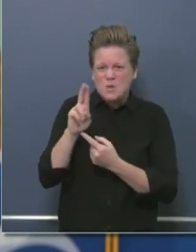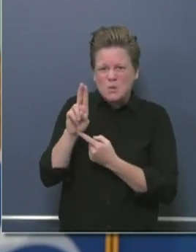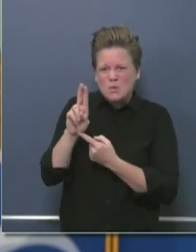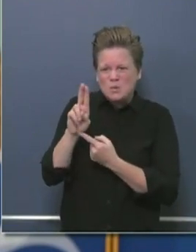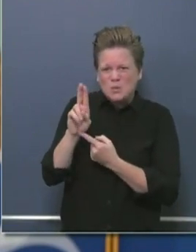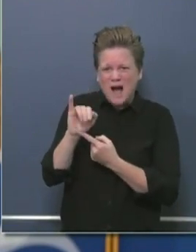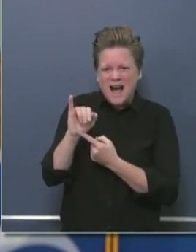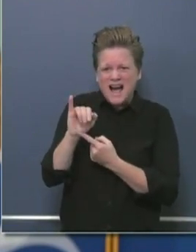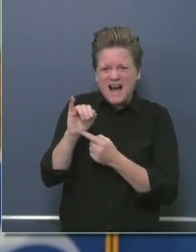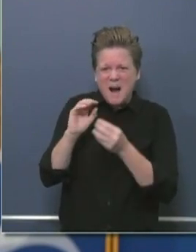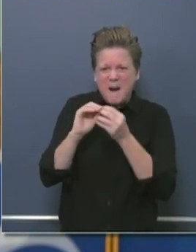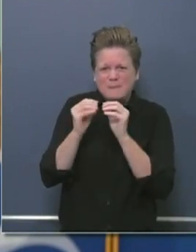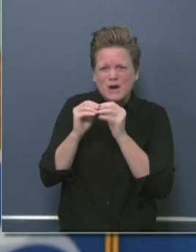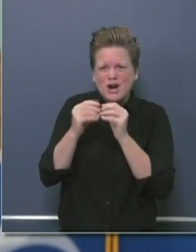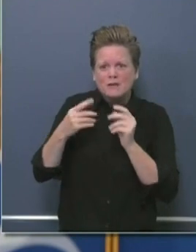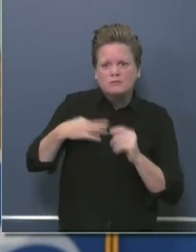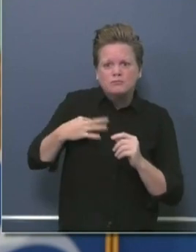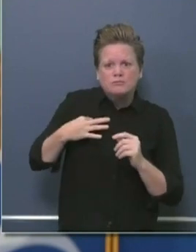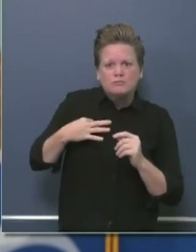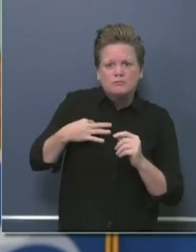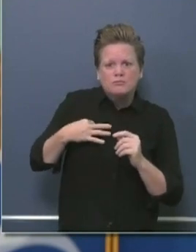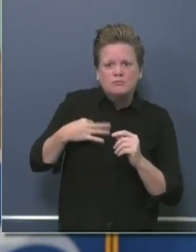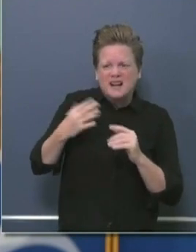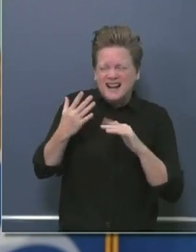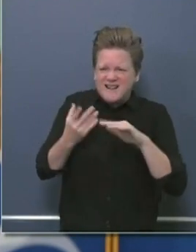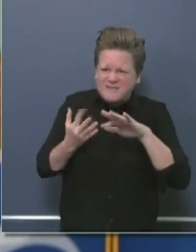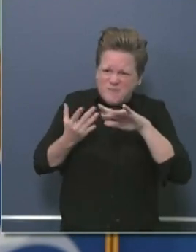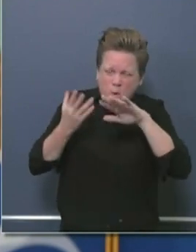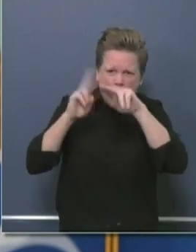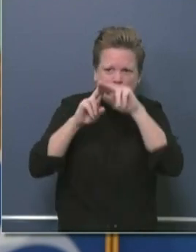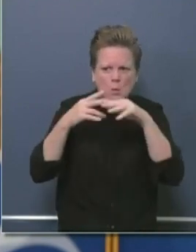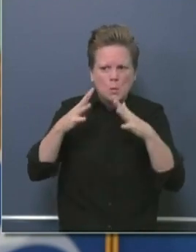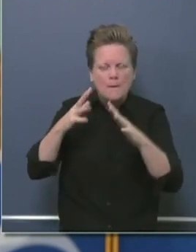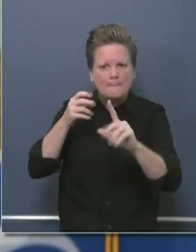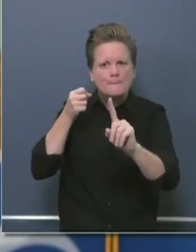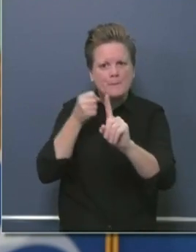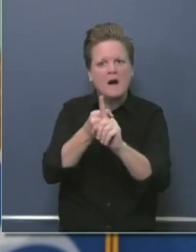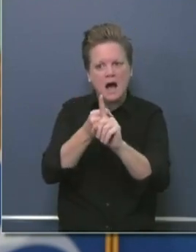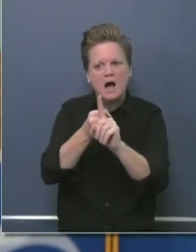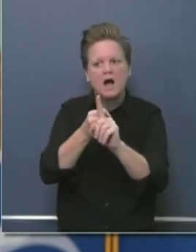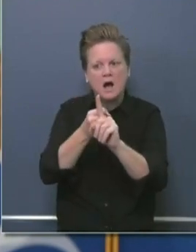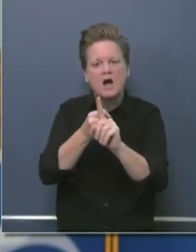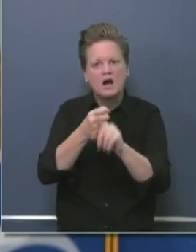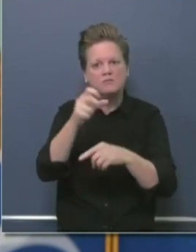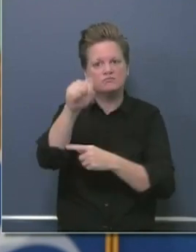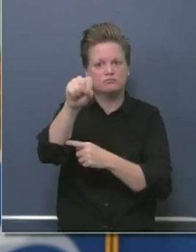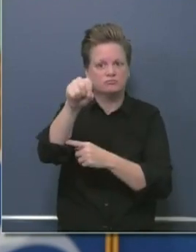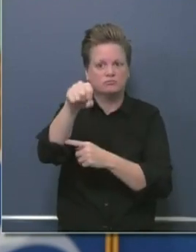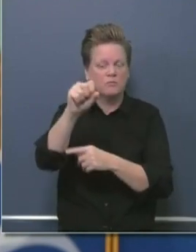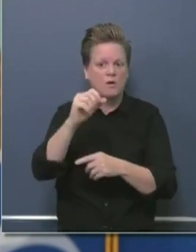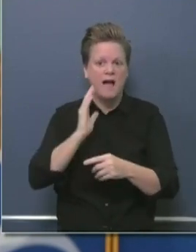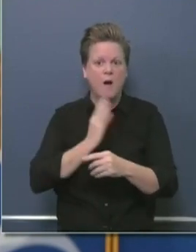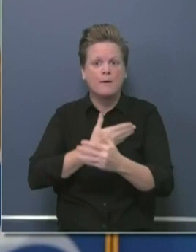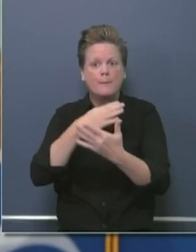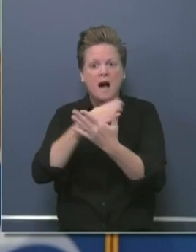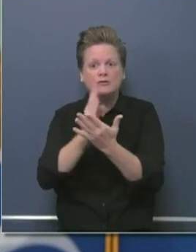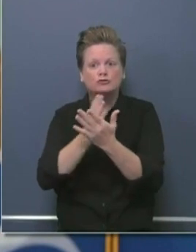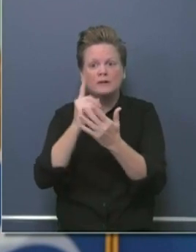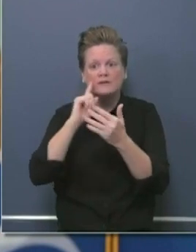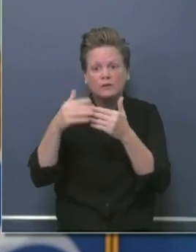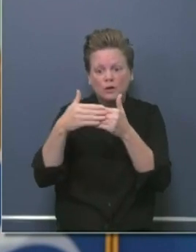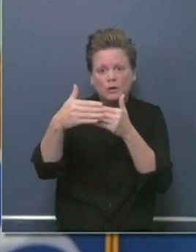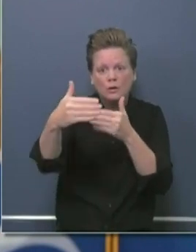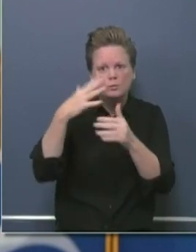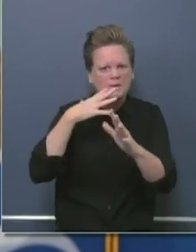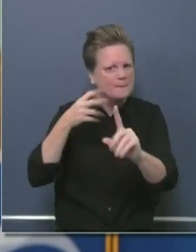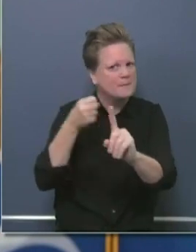that future. And so I just want to highlight and bracket the unemployment conversation in light of that conversation. Let me